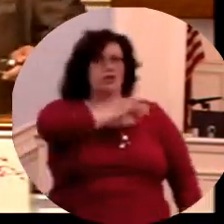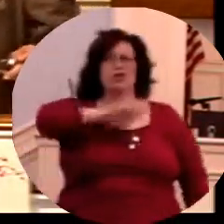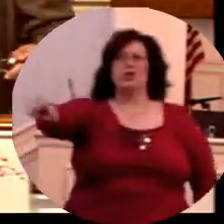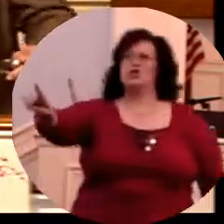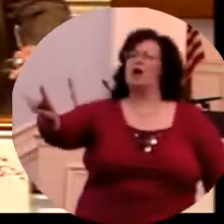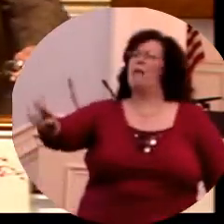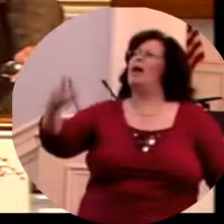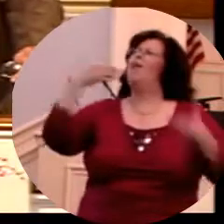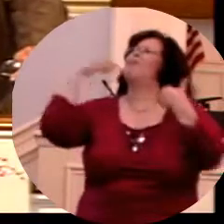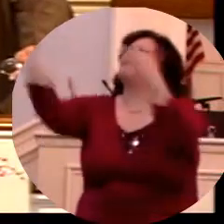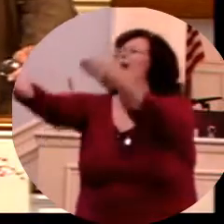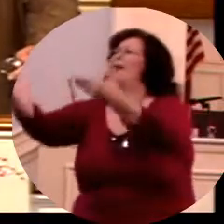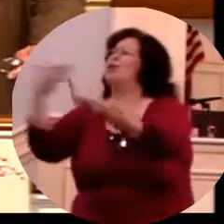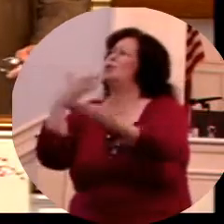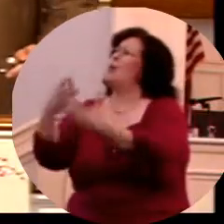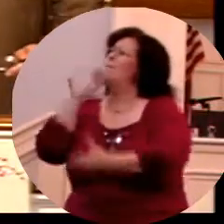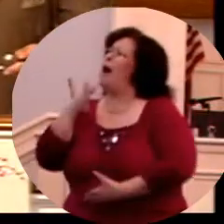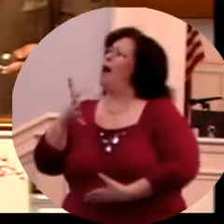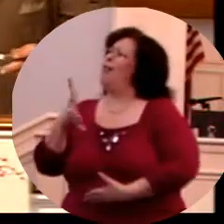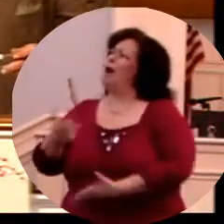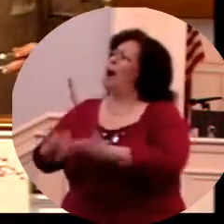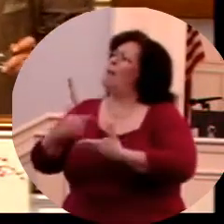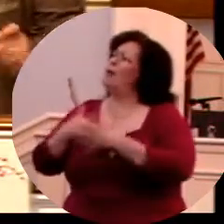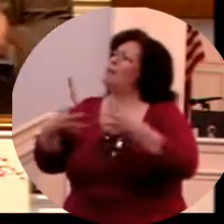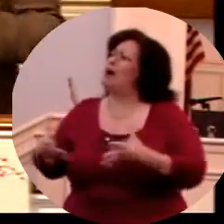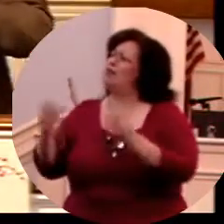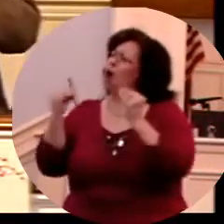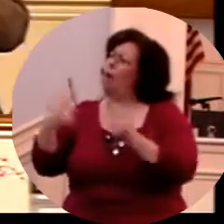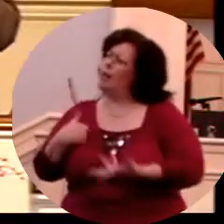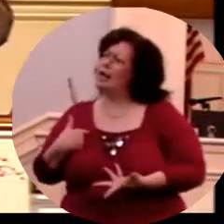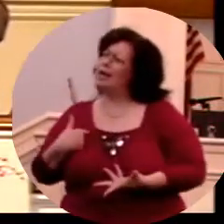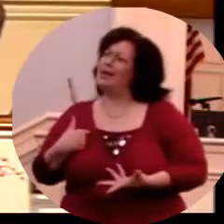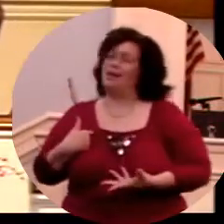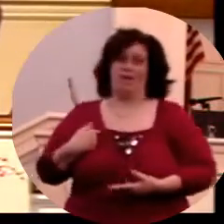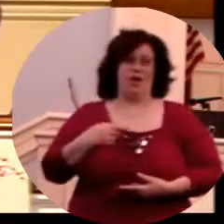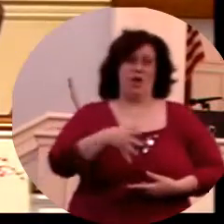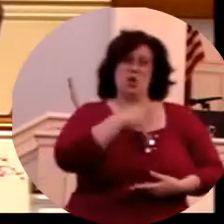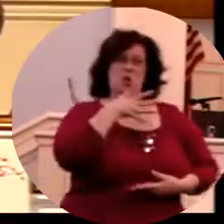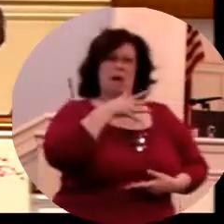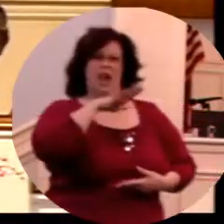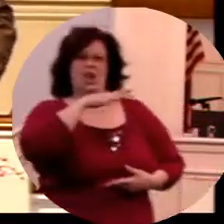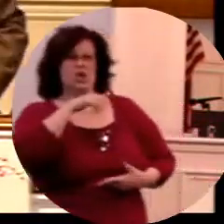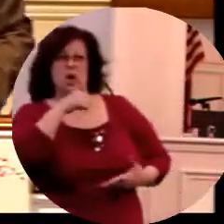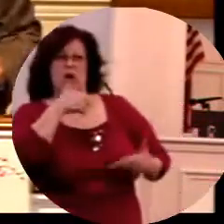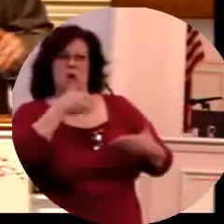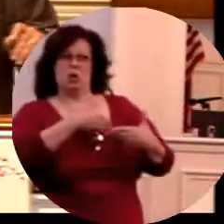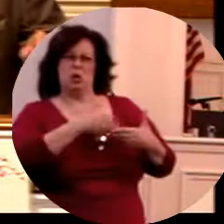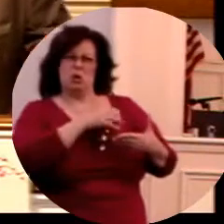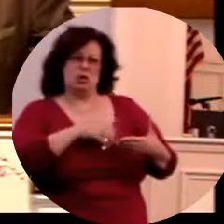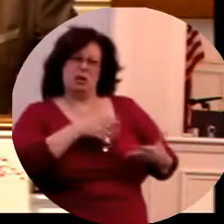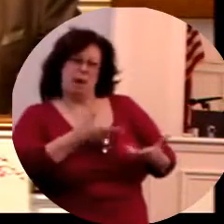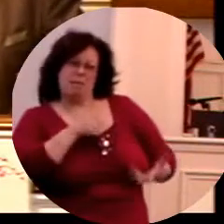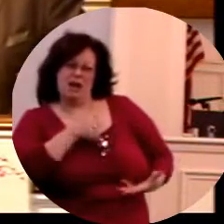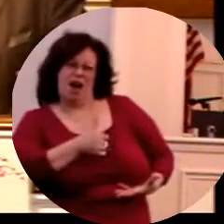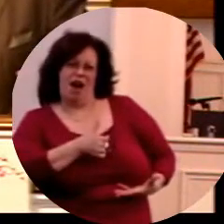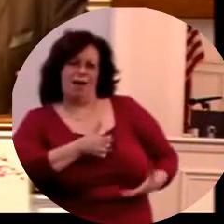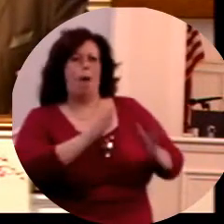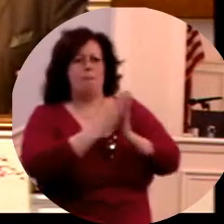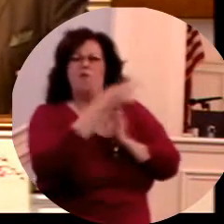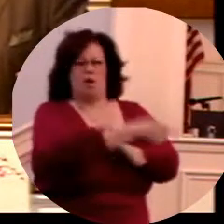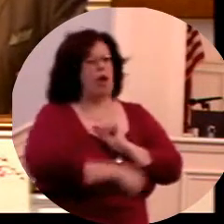home and thank her and say, thank you for being a good mother. You don't have that kind of mother. You need to pray for your mother. She'll be there.